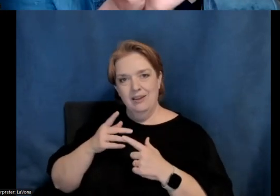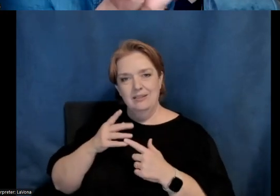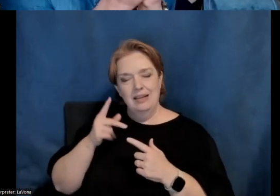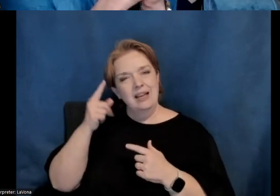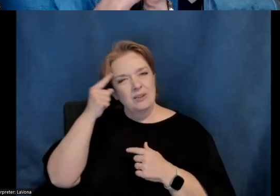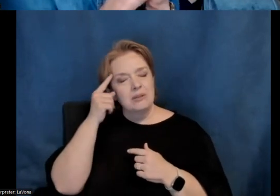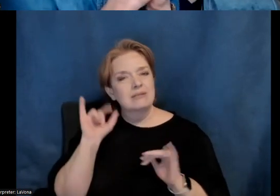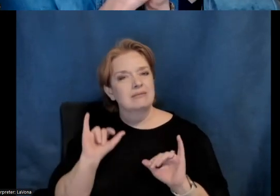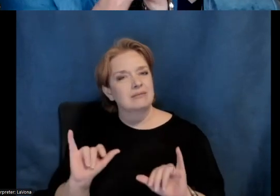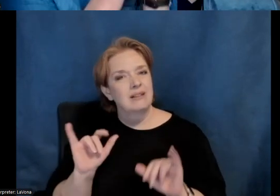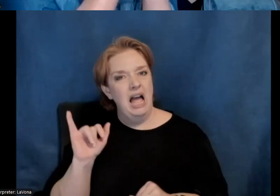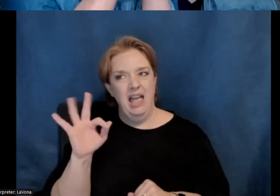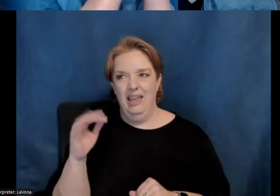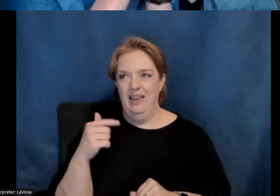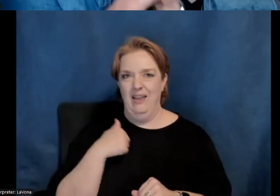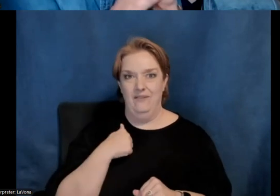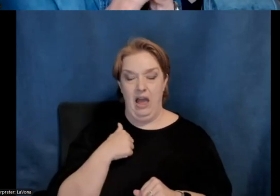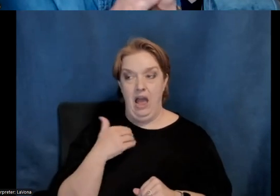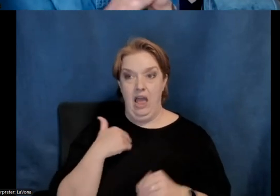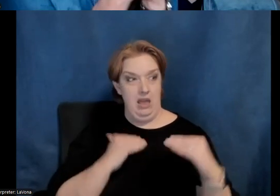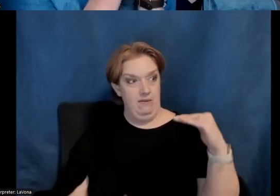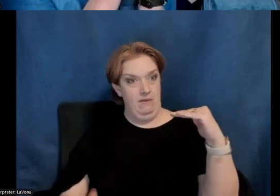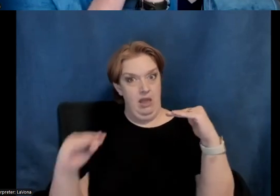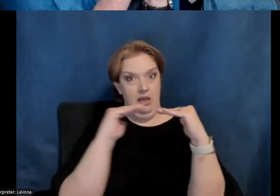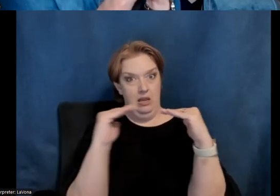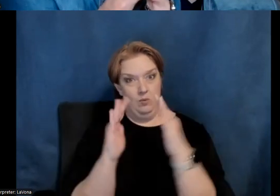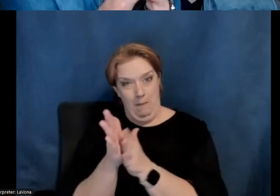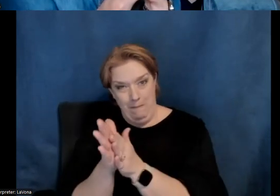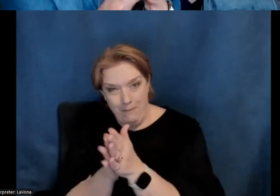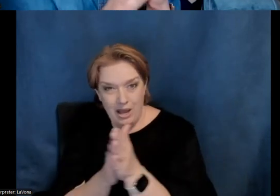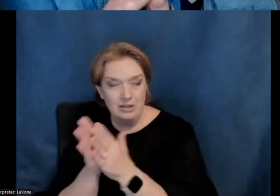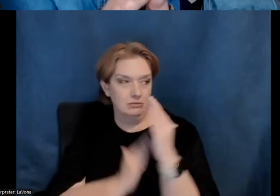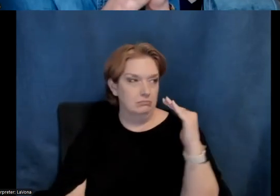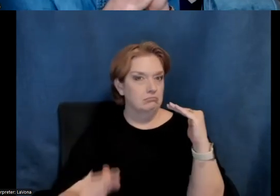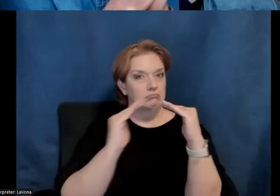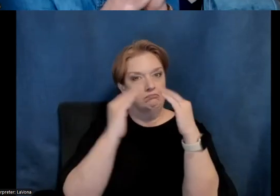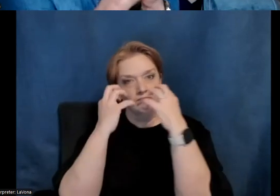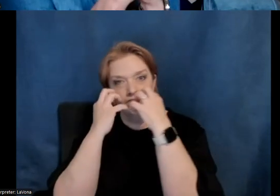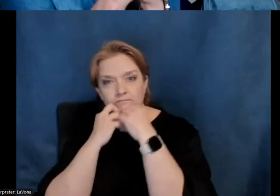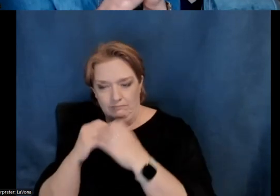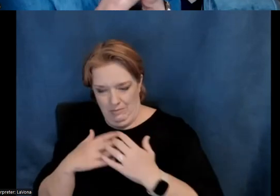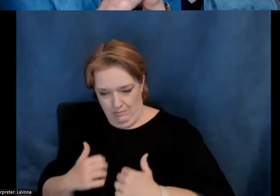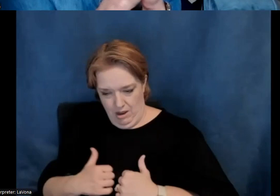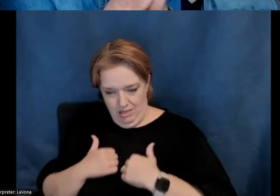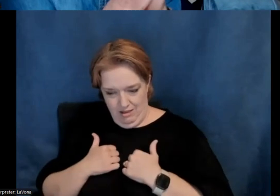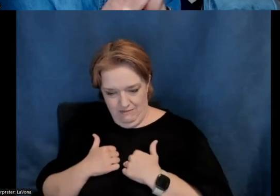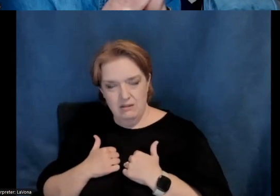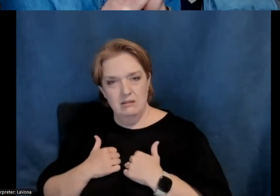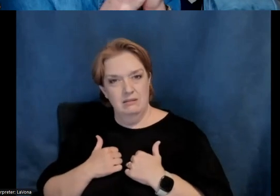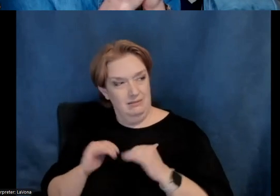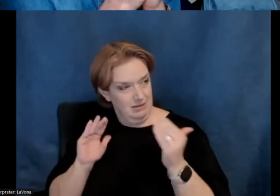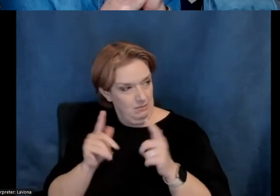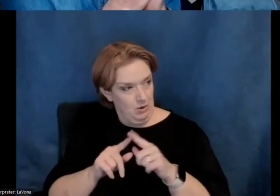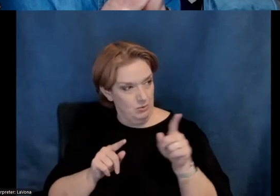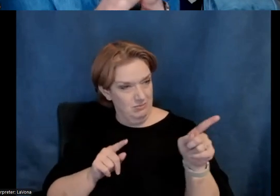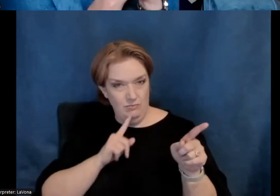if I did something with as much, uh, love and passion and, uh, and, uh, attention, uh, as almost